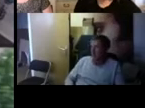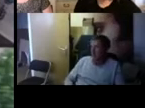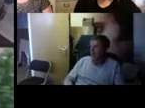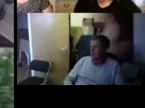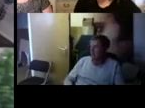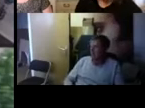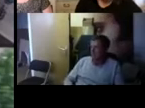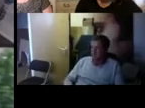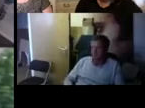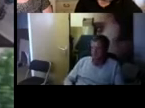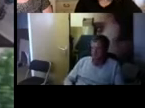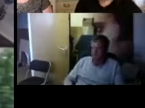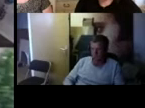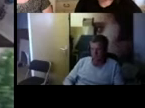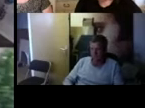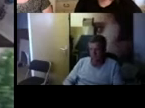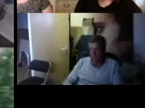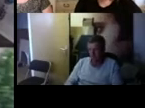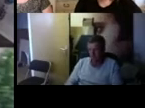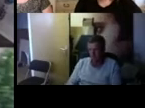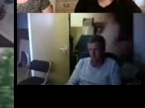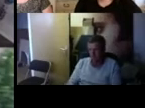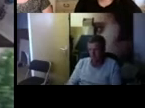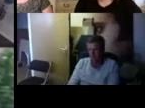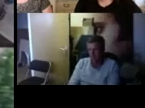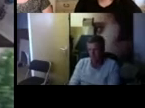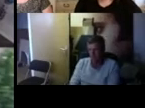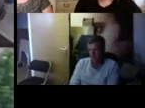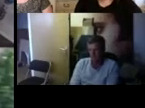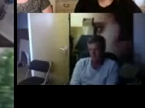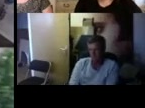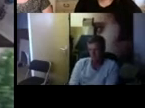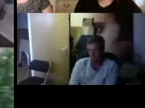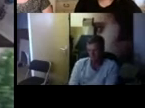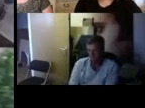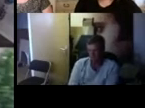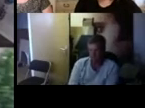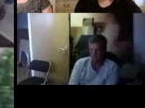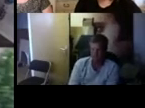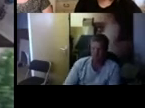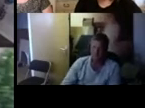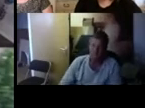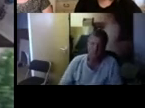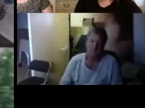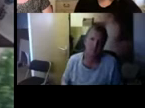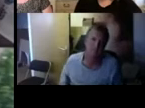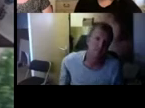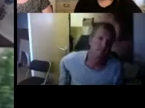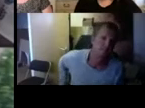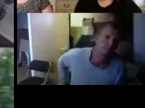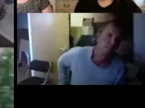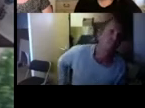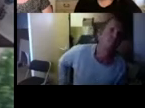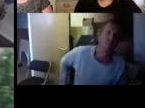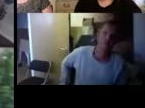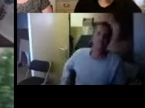autism thank you yeah autism specific support into employment so that can be job seeking um